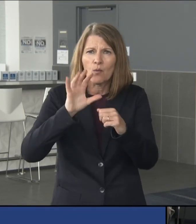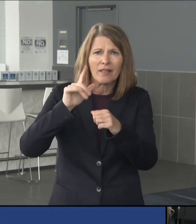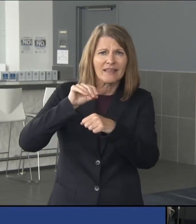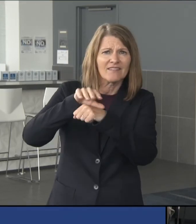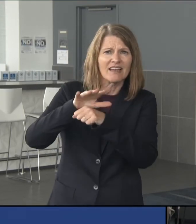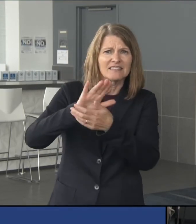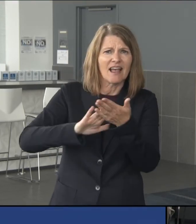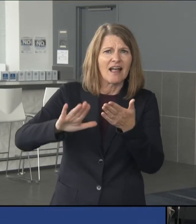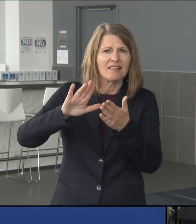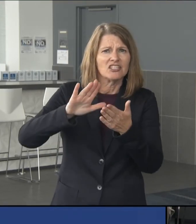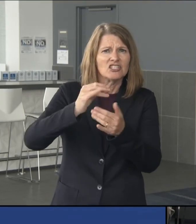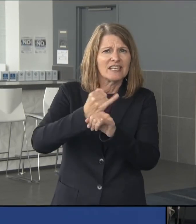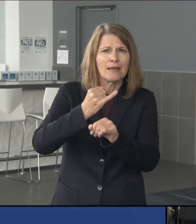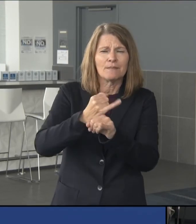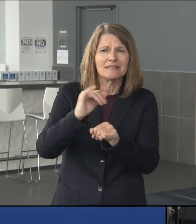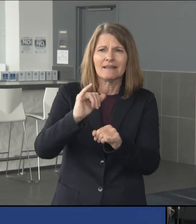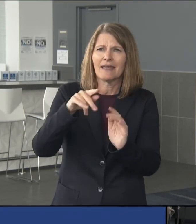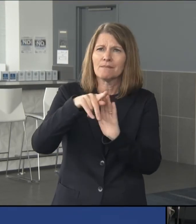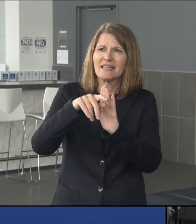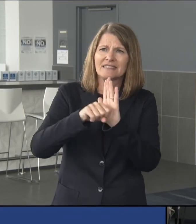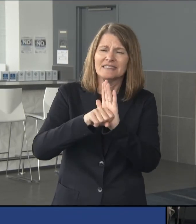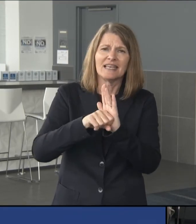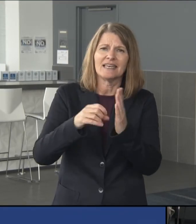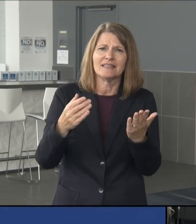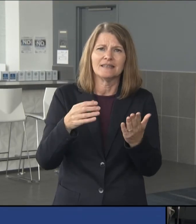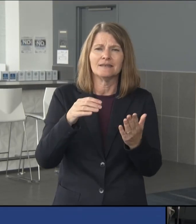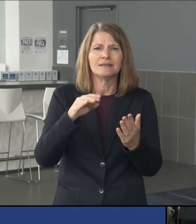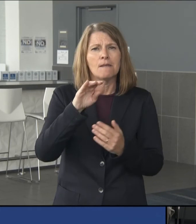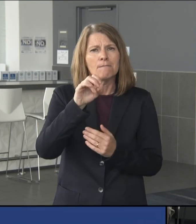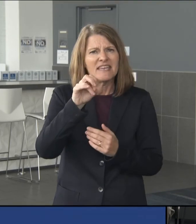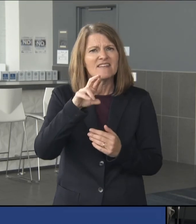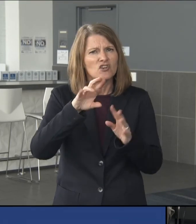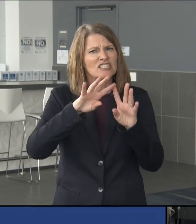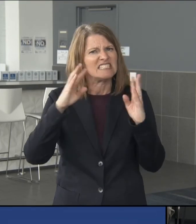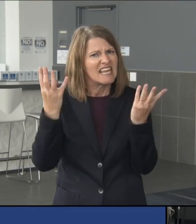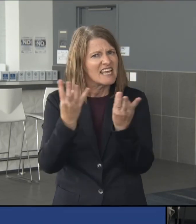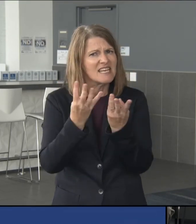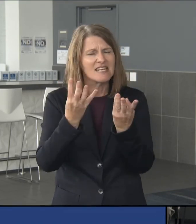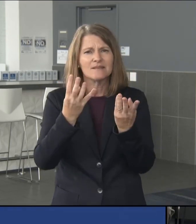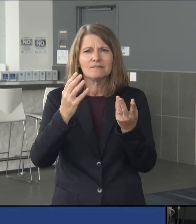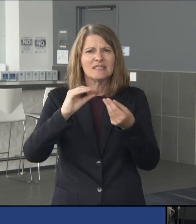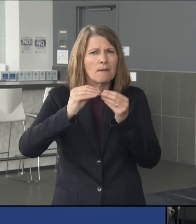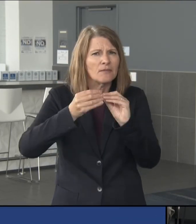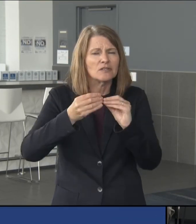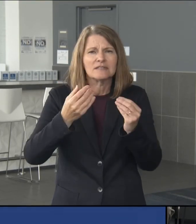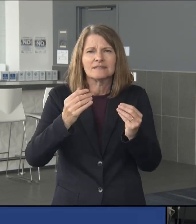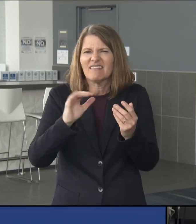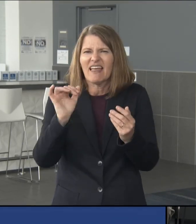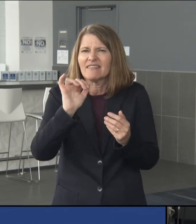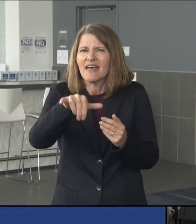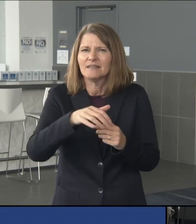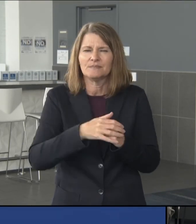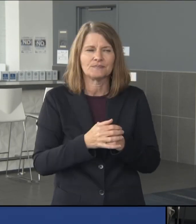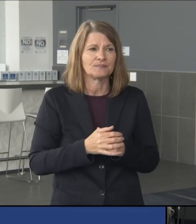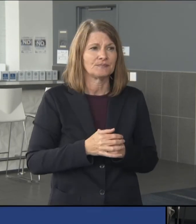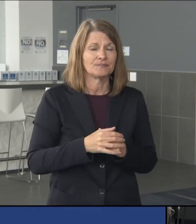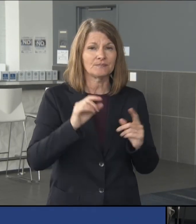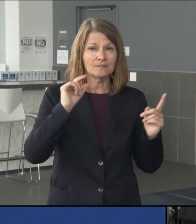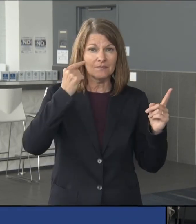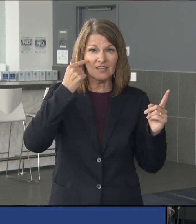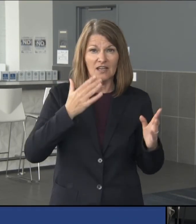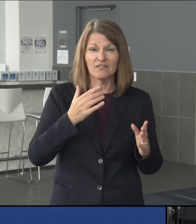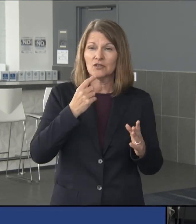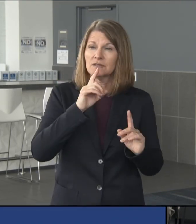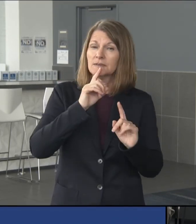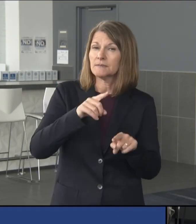uh, Penn State and filming Beaver Stadium and filming stadiums like that? I think the big thing was the progress we're